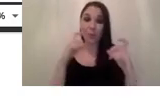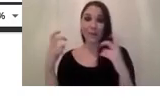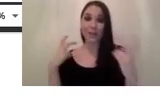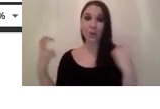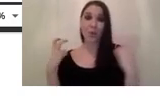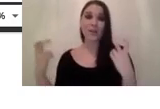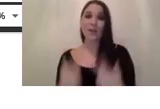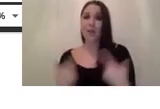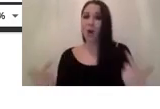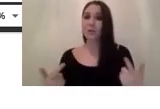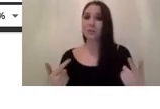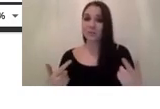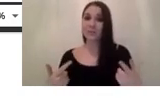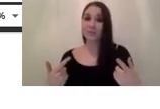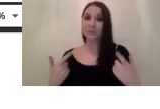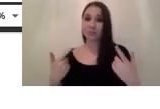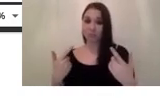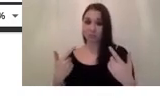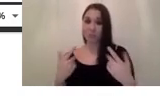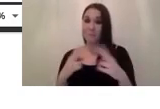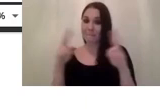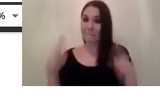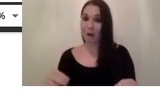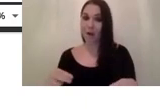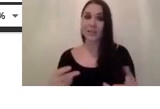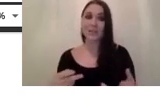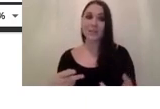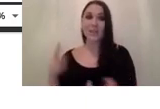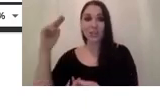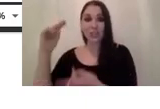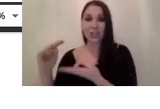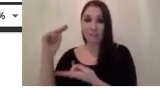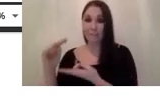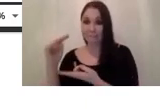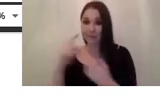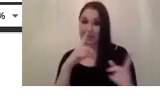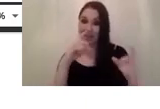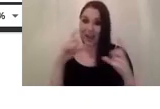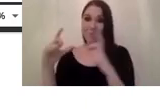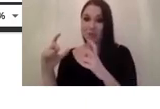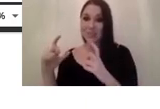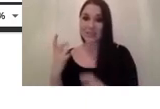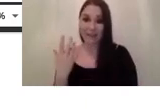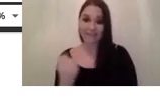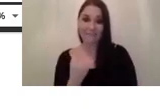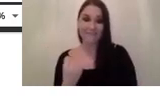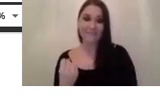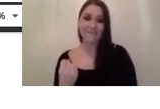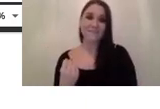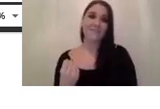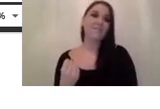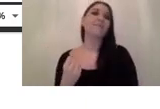for instance a lot of uh cheap cameras you know that um at first glance